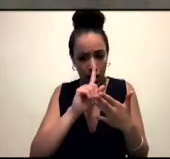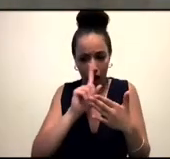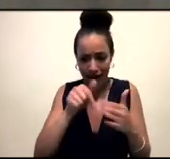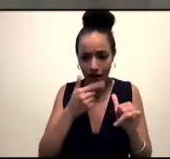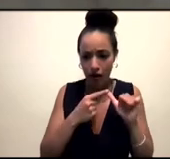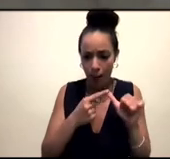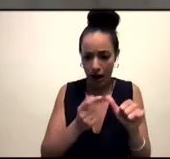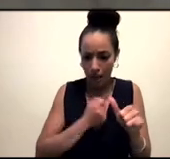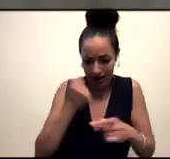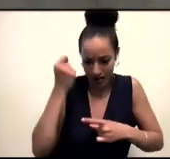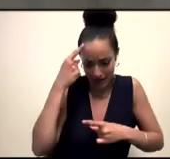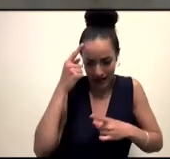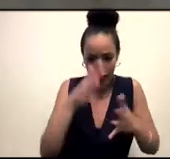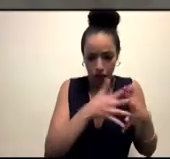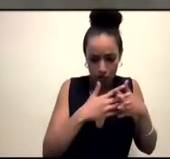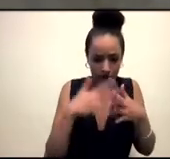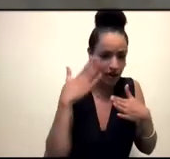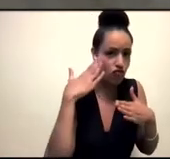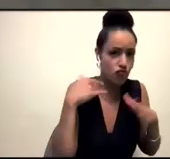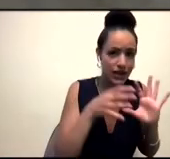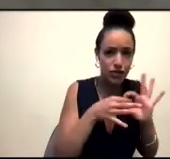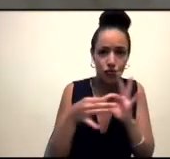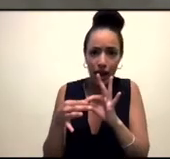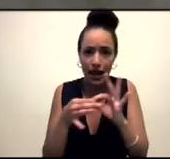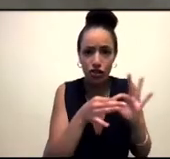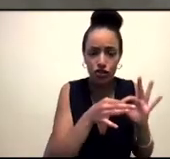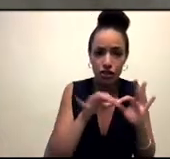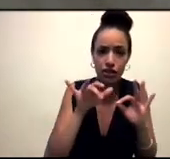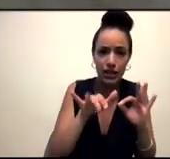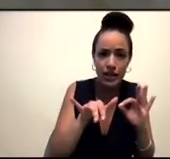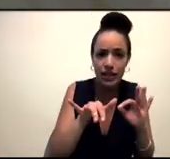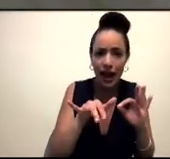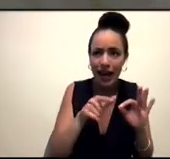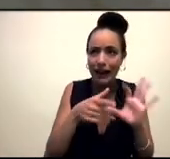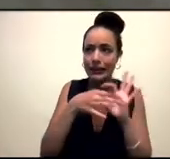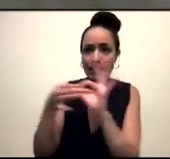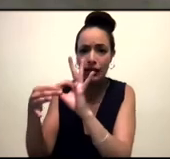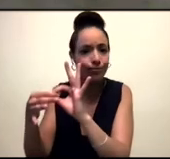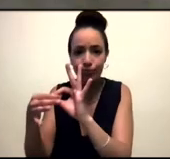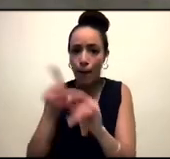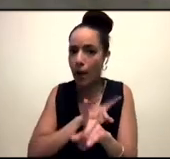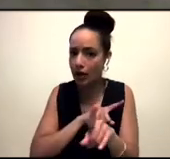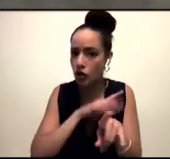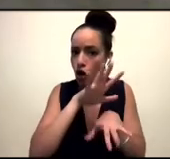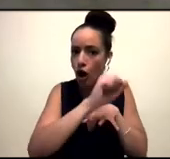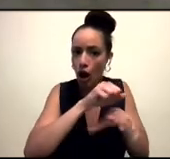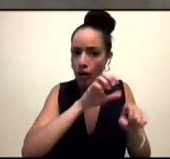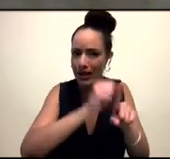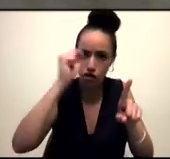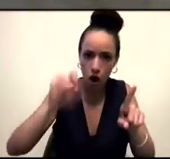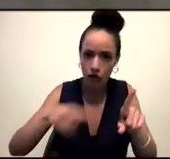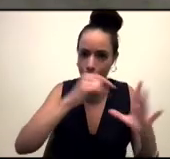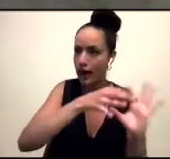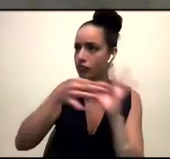like, you know, overlay that, but I can under place my understanding of decolonization, especially since it's zero colonial colonization. But